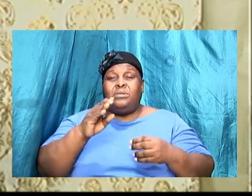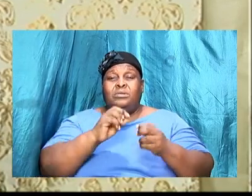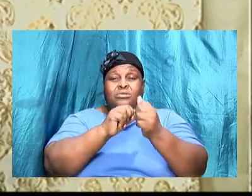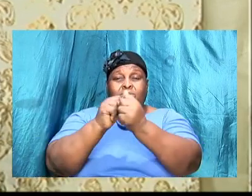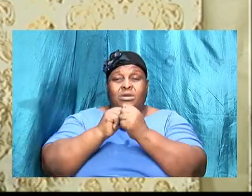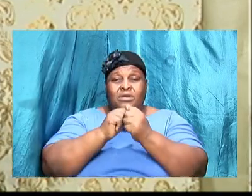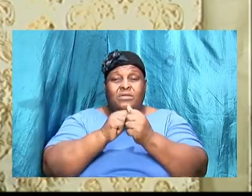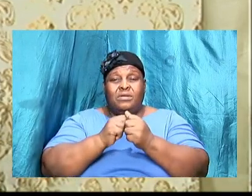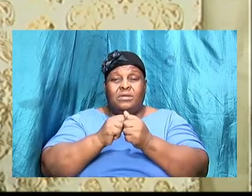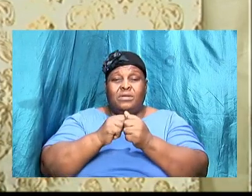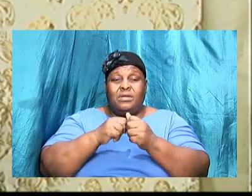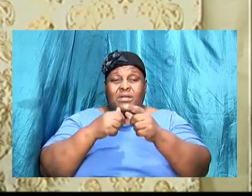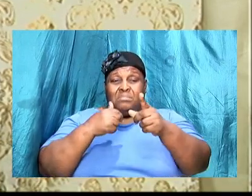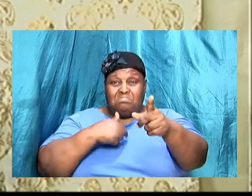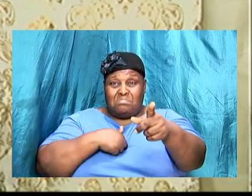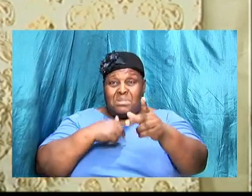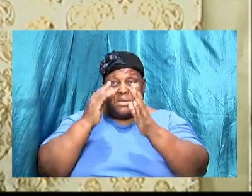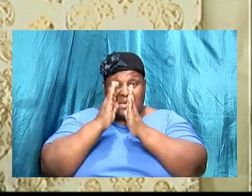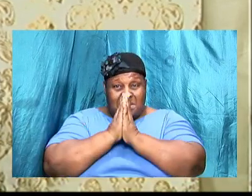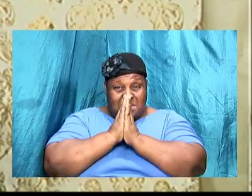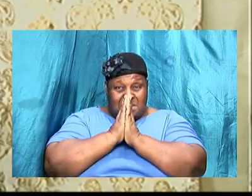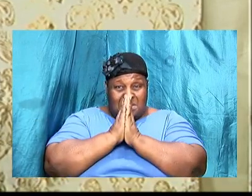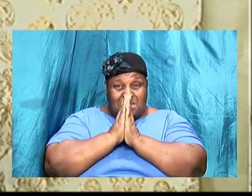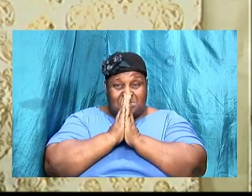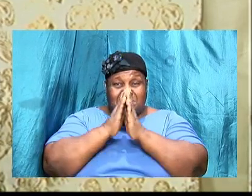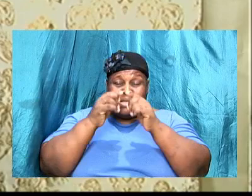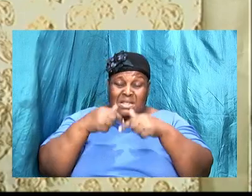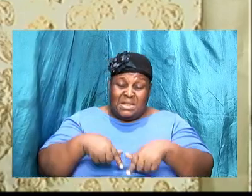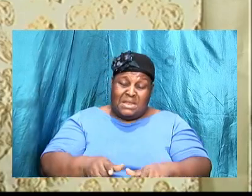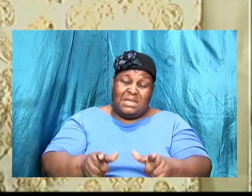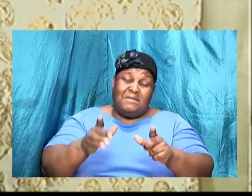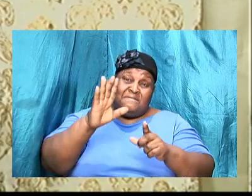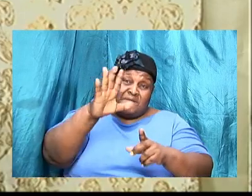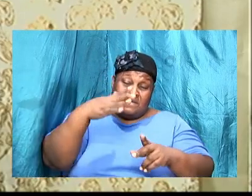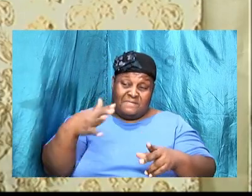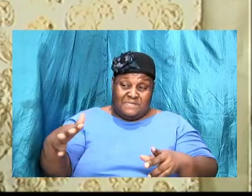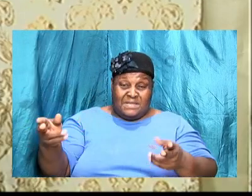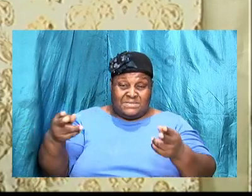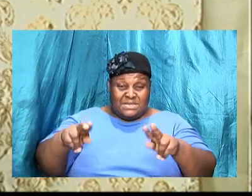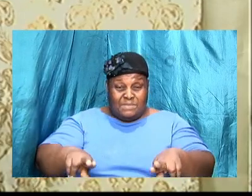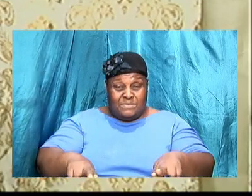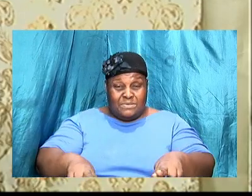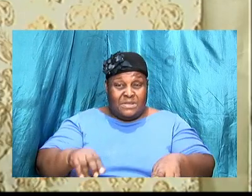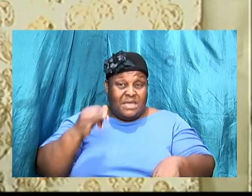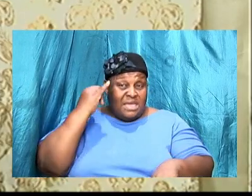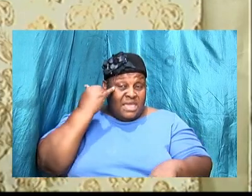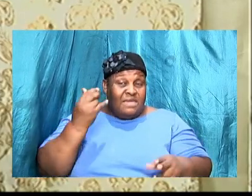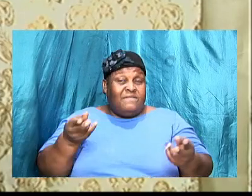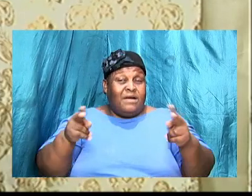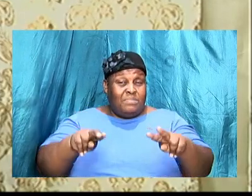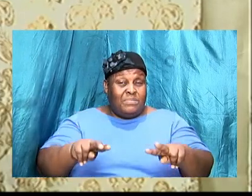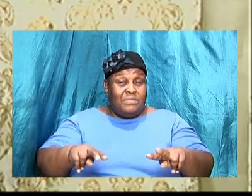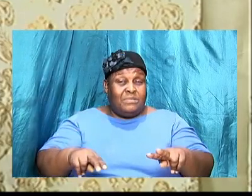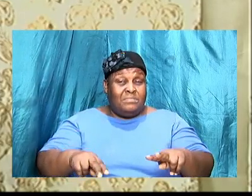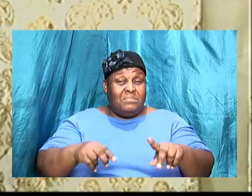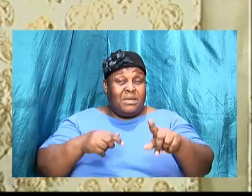God let these things happen let these five things happen and if they happen I know that it is your